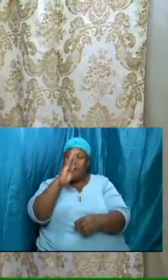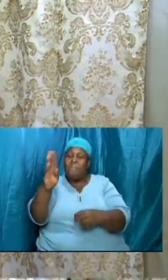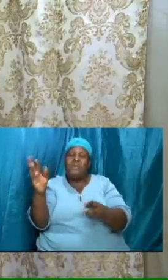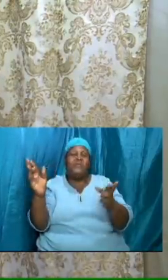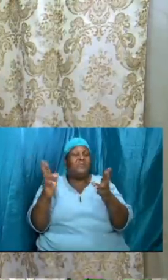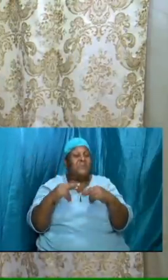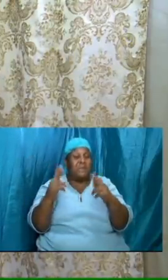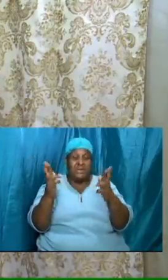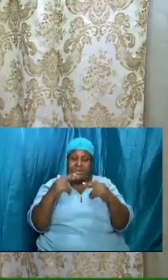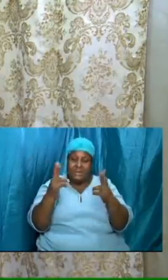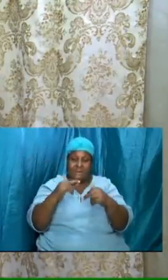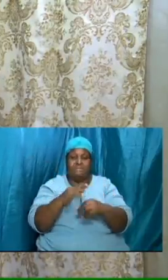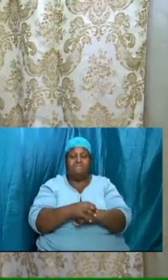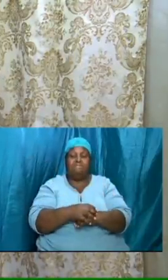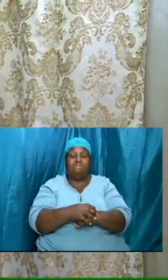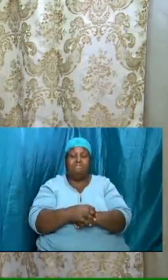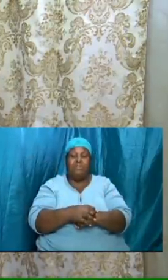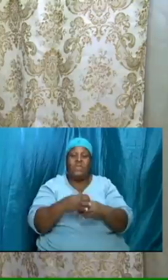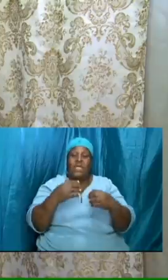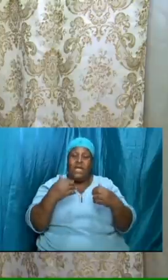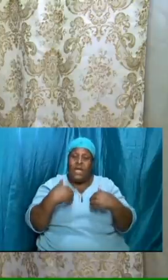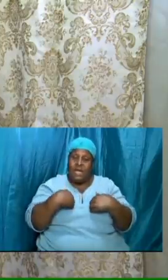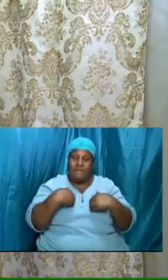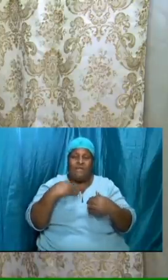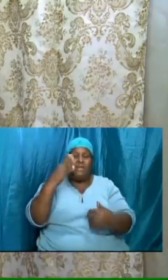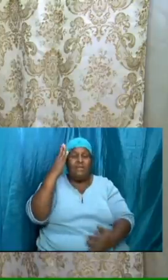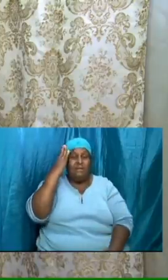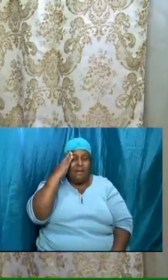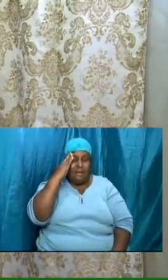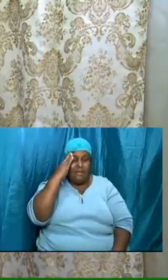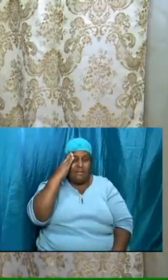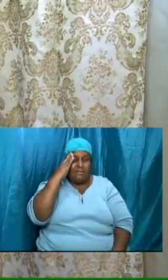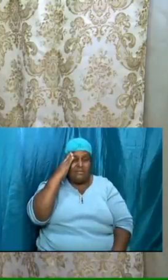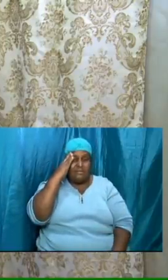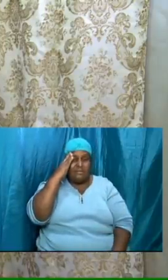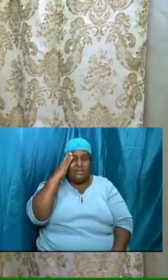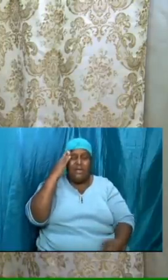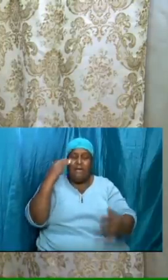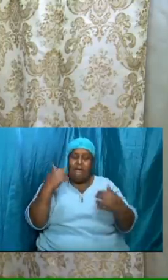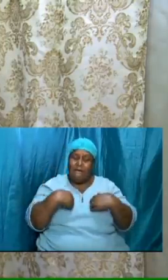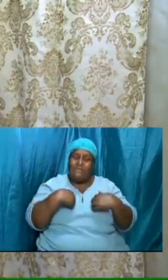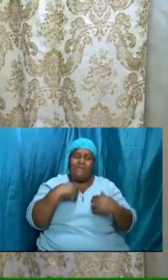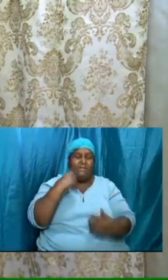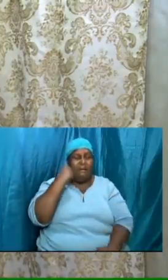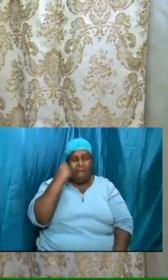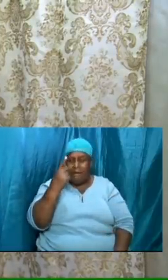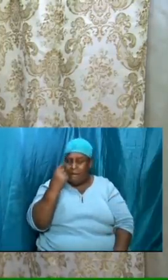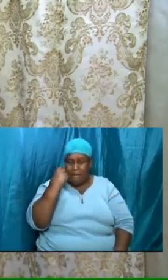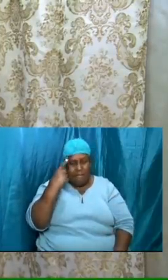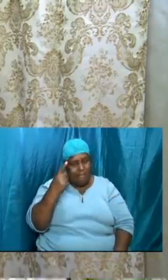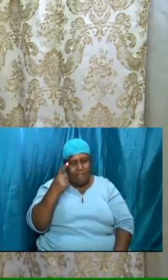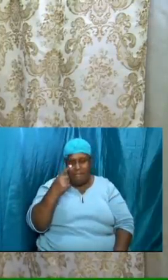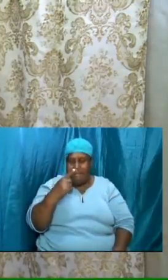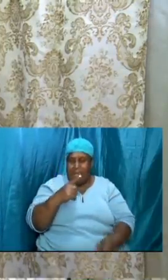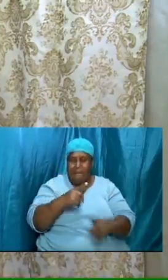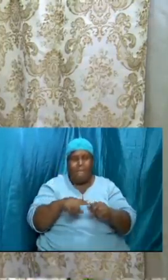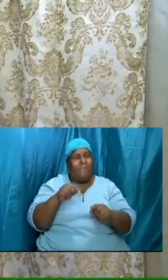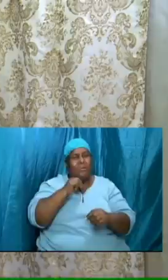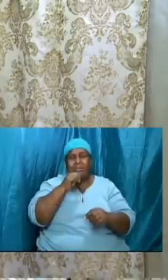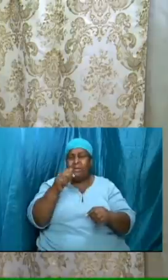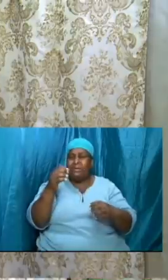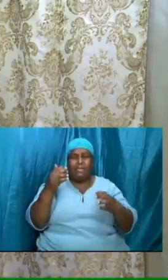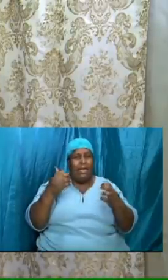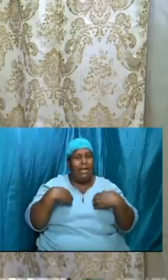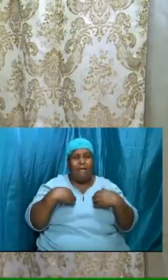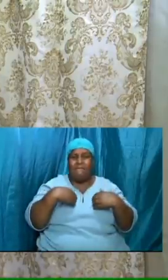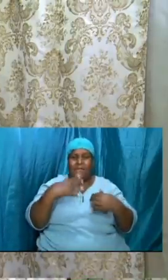having the knowledge having the understanding but not having the hearts being at the place where they